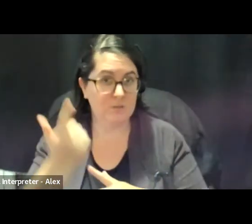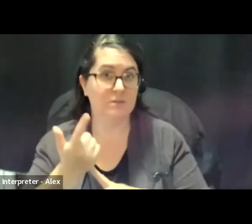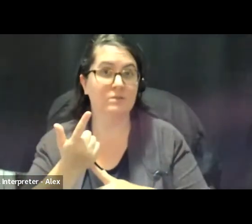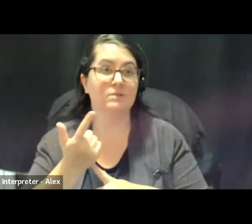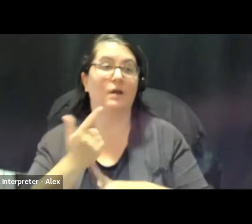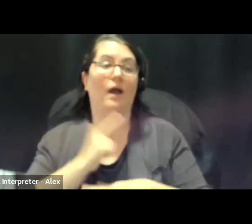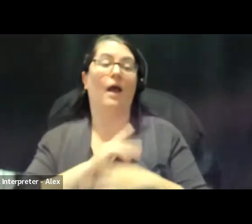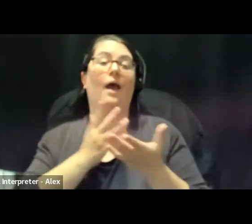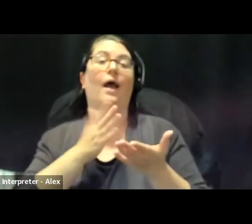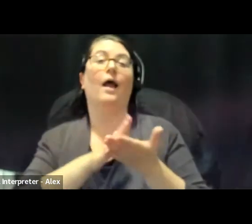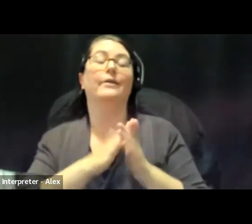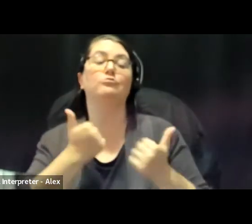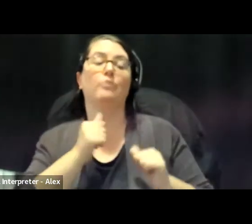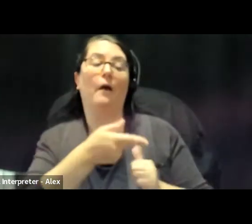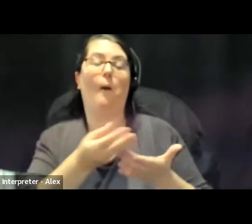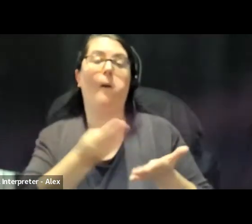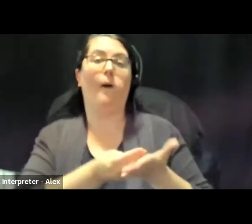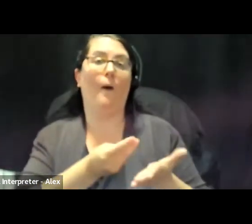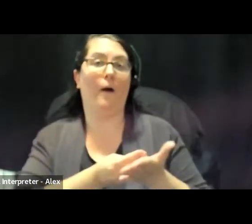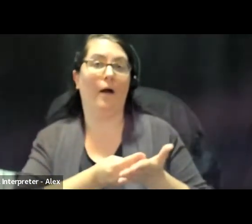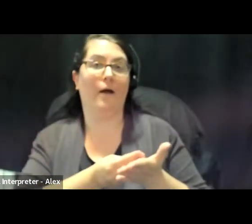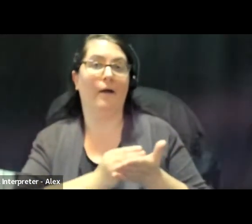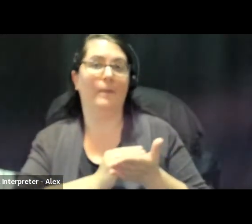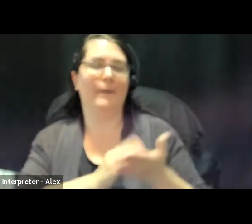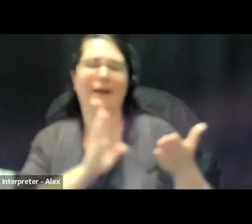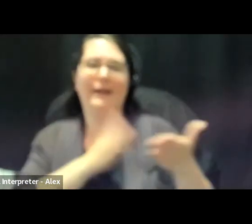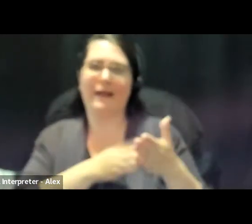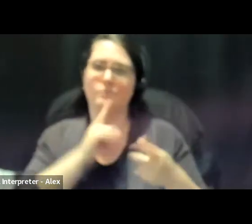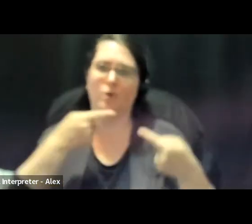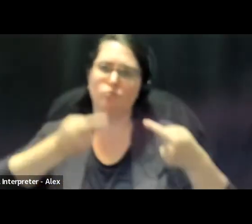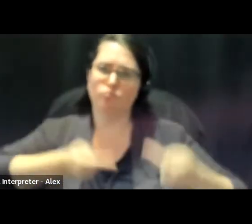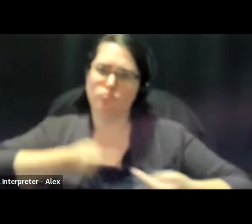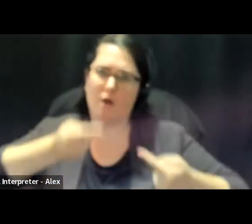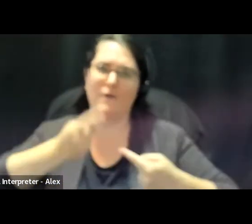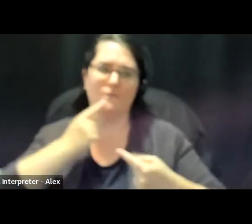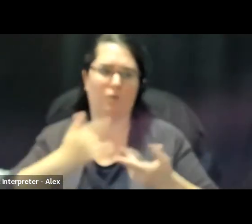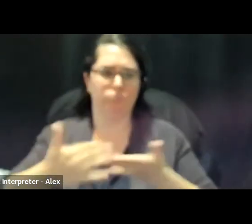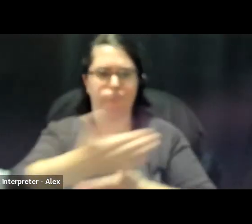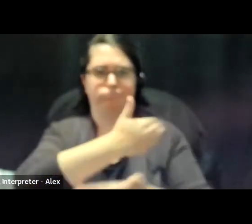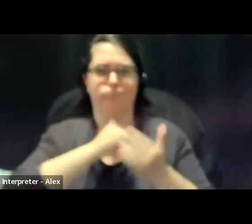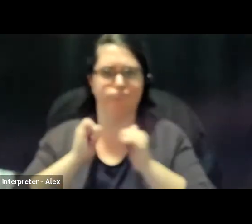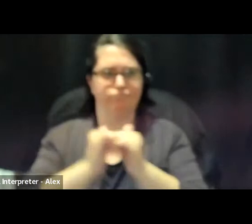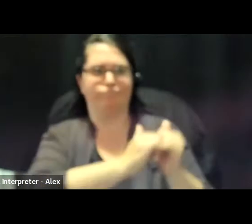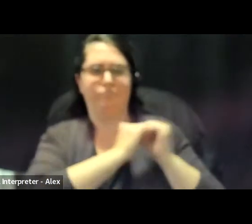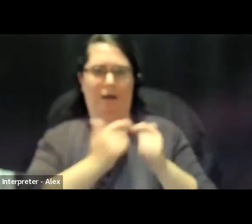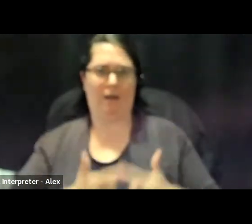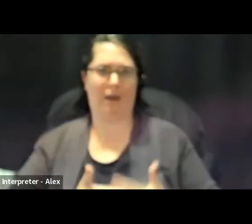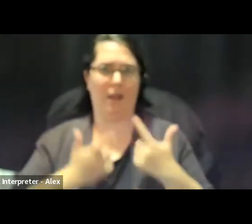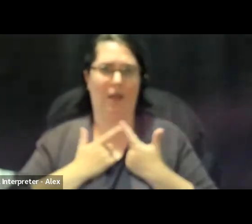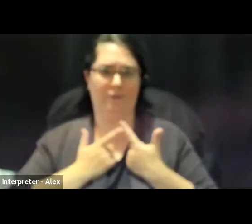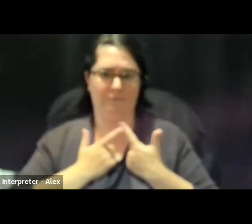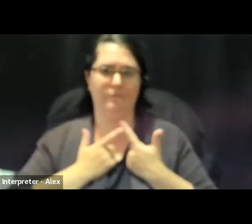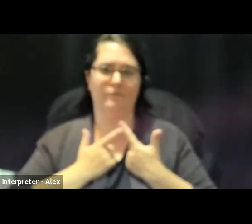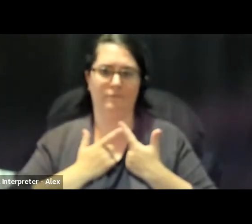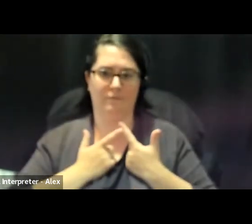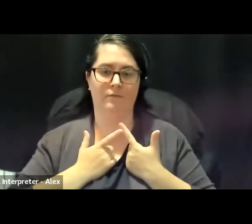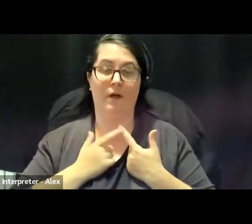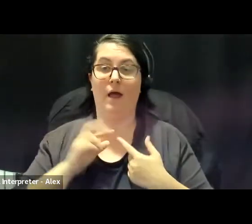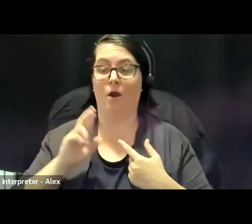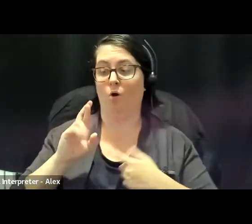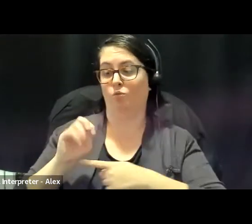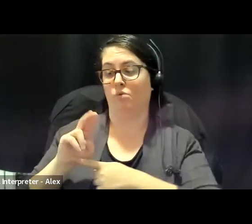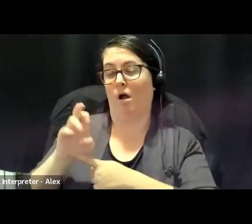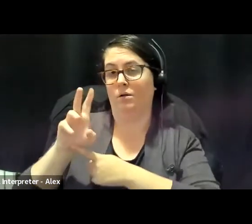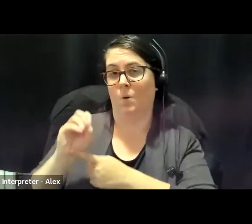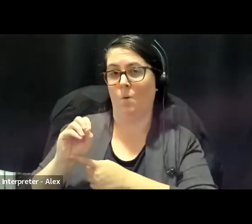racial capitalism against the struggle for collectivized life characterized, as Rinaldo Walcott would